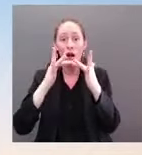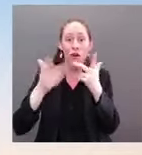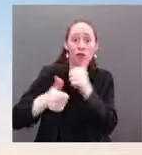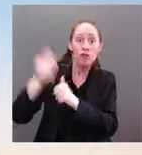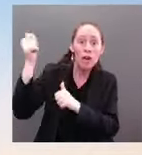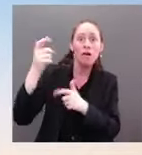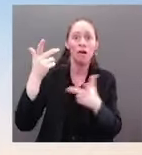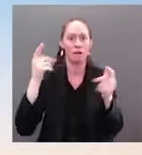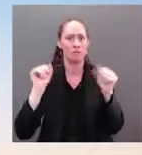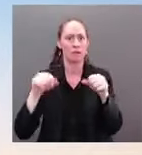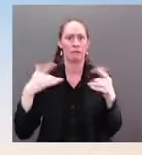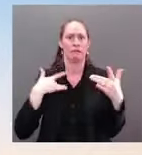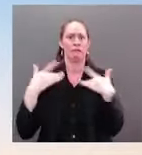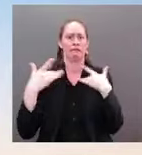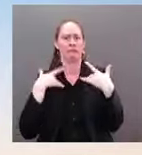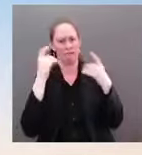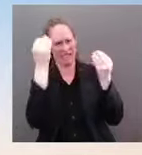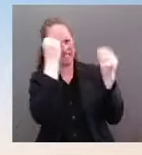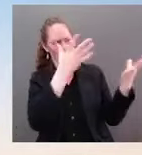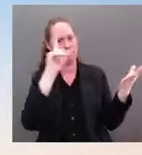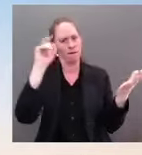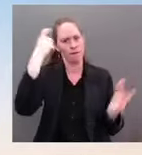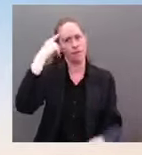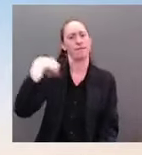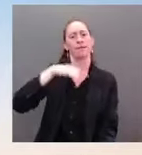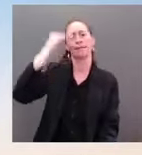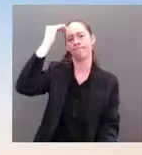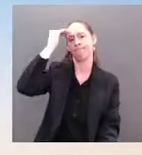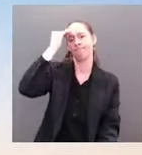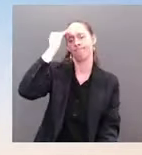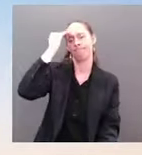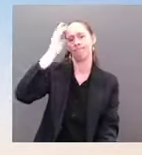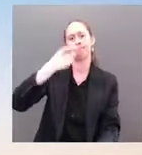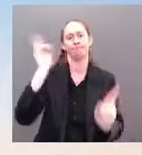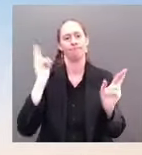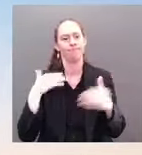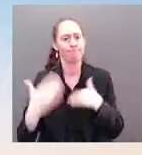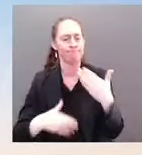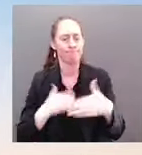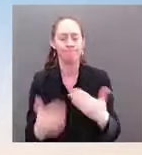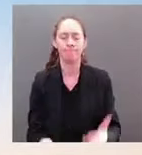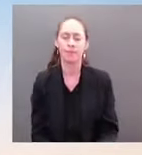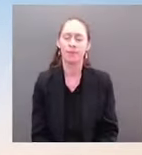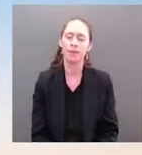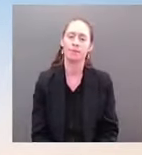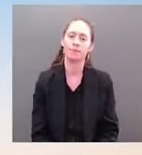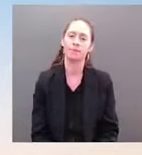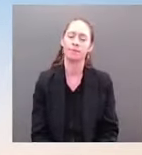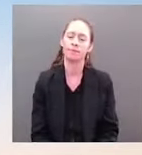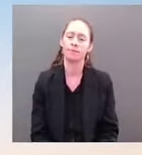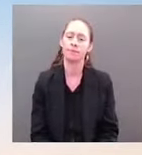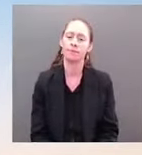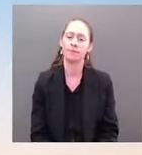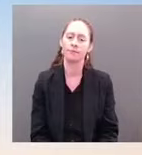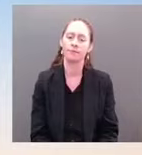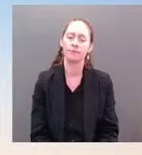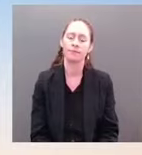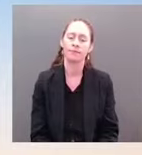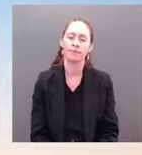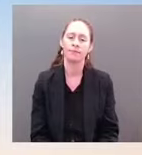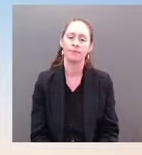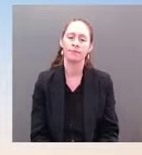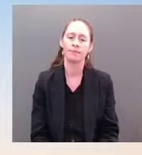additional congressional work to identify new authorities that can help address gaps and drive down collective cybersecurity risk.